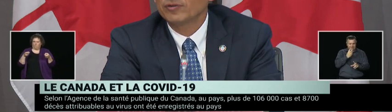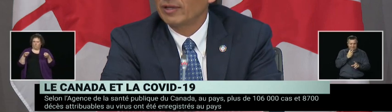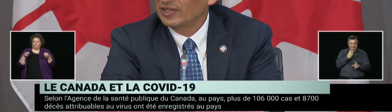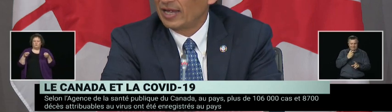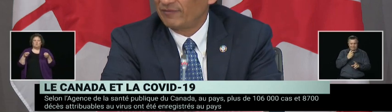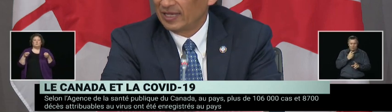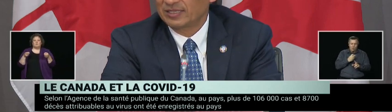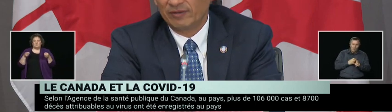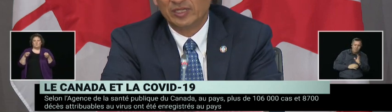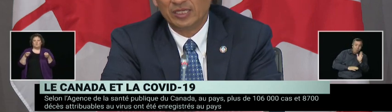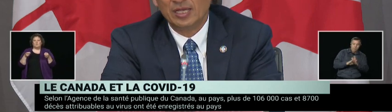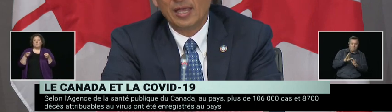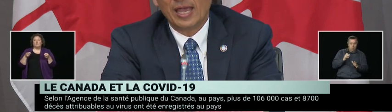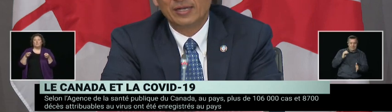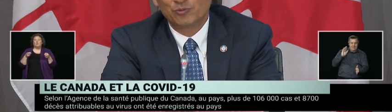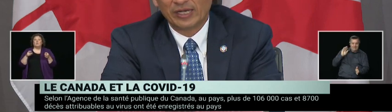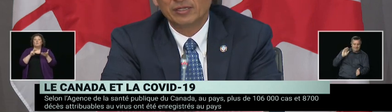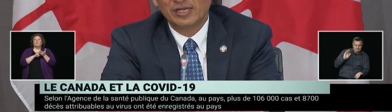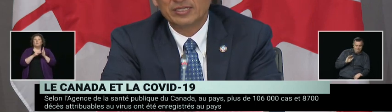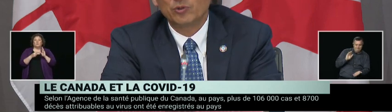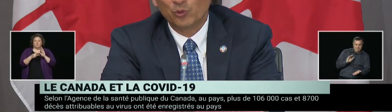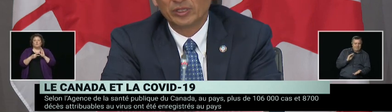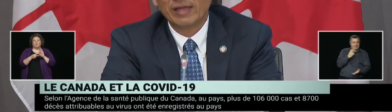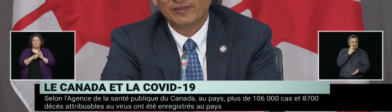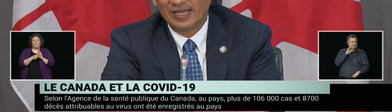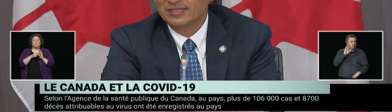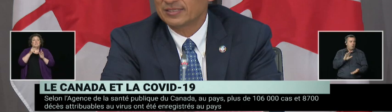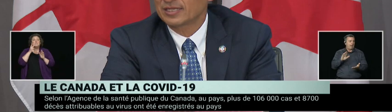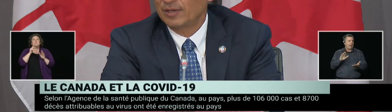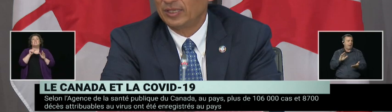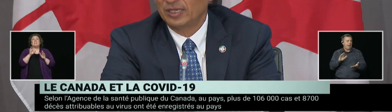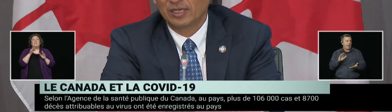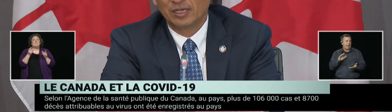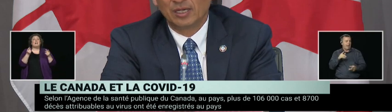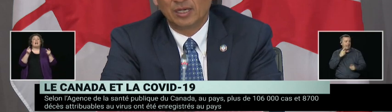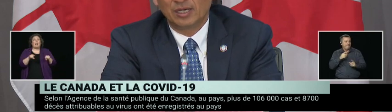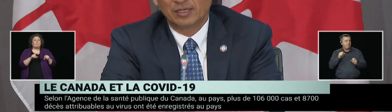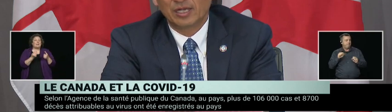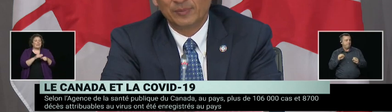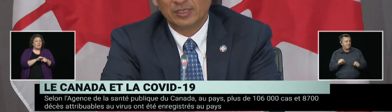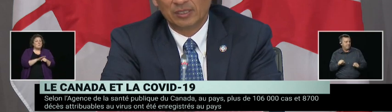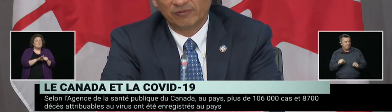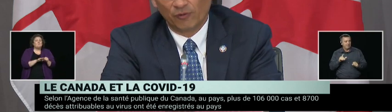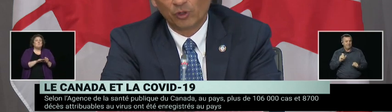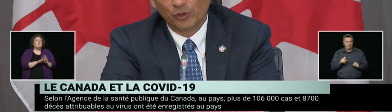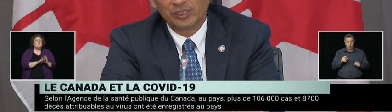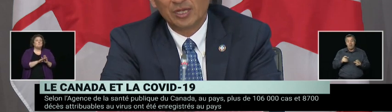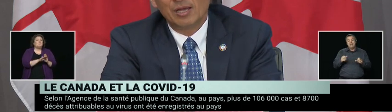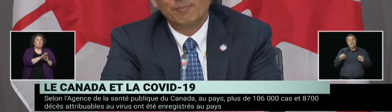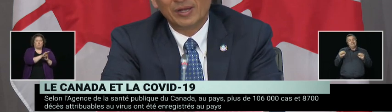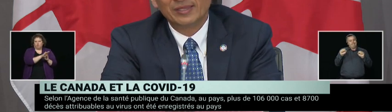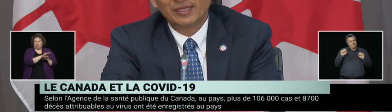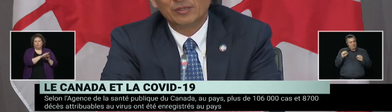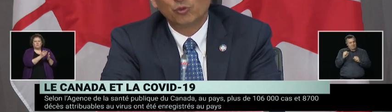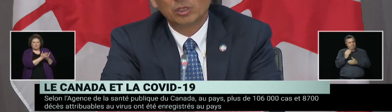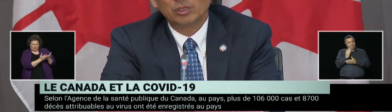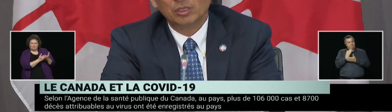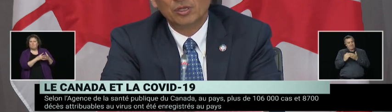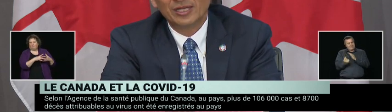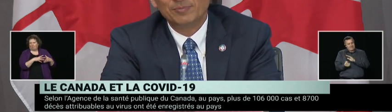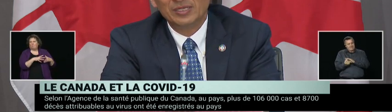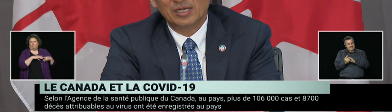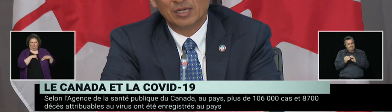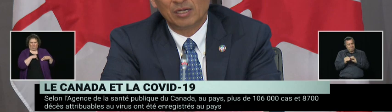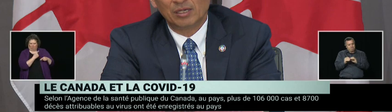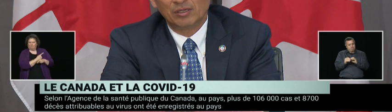certain level of activity and recognize that we will have cases coming forward, but that there will